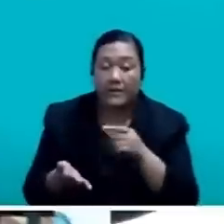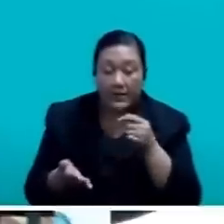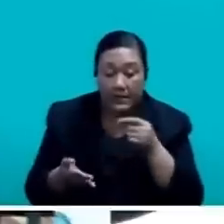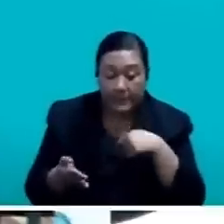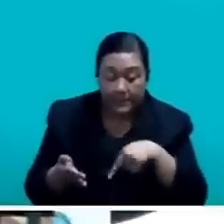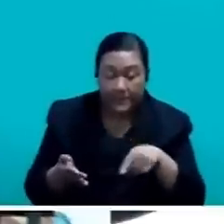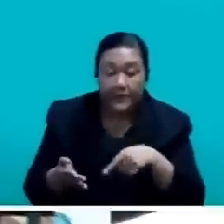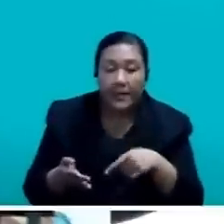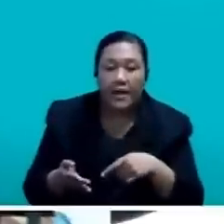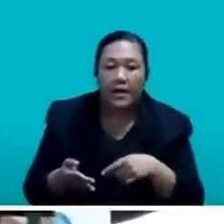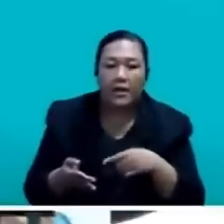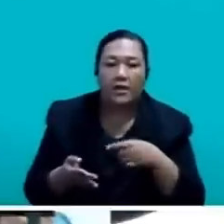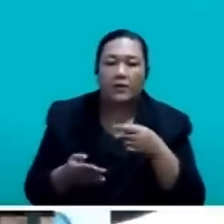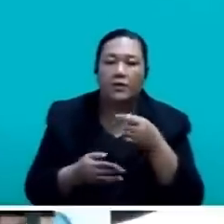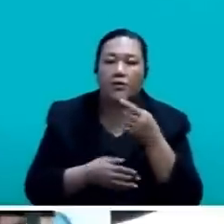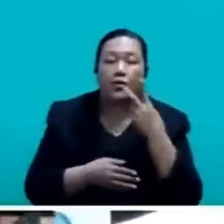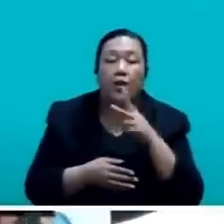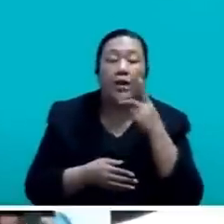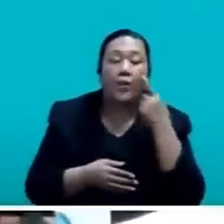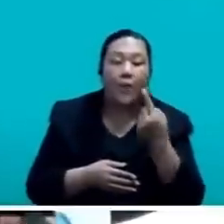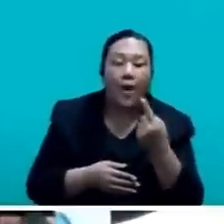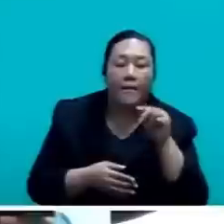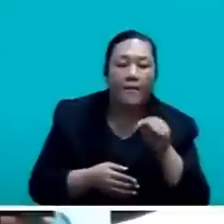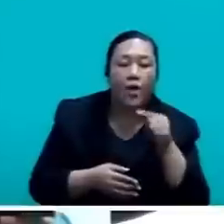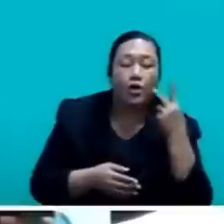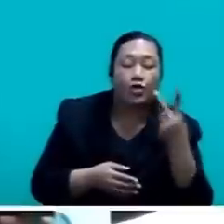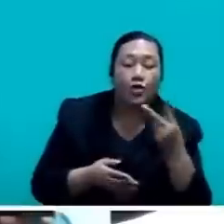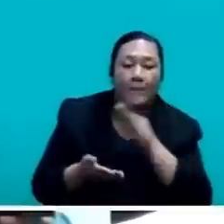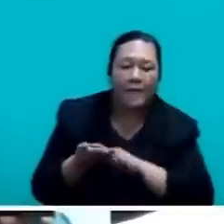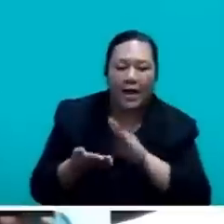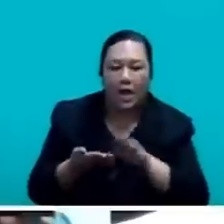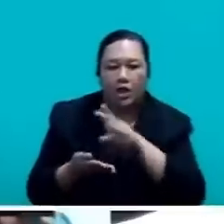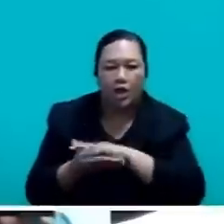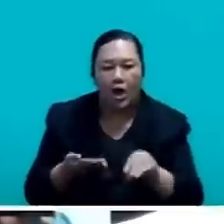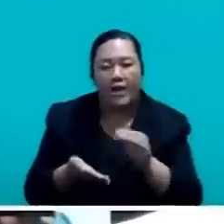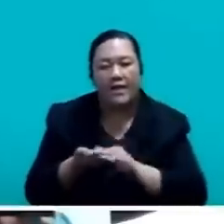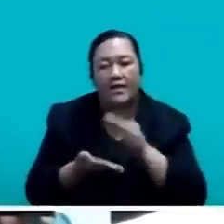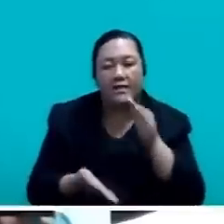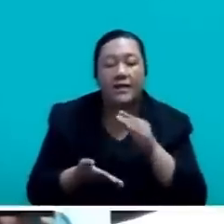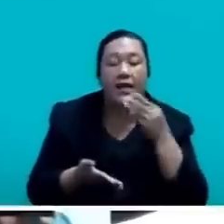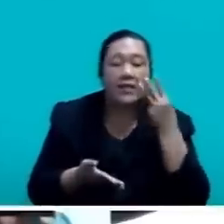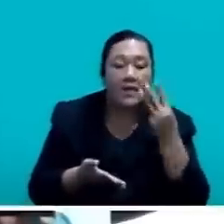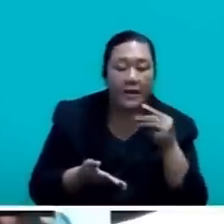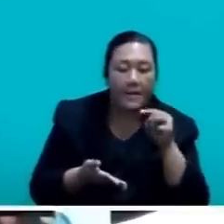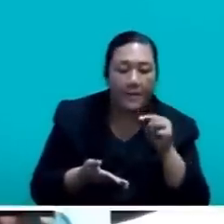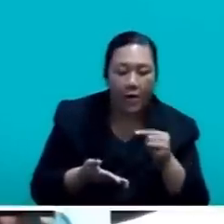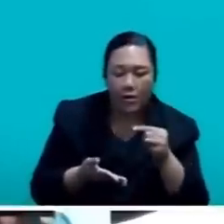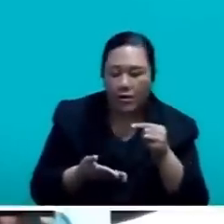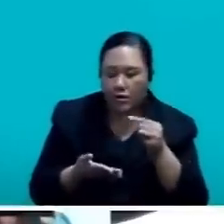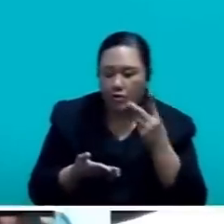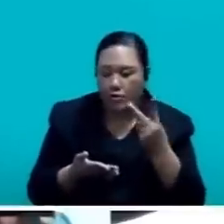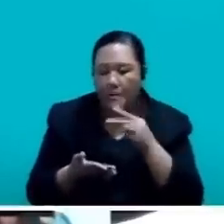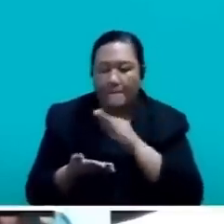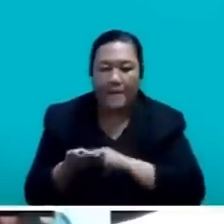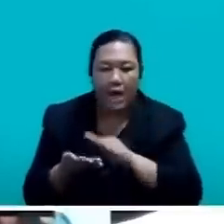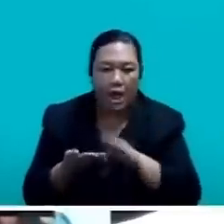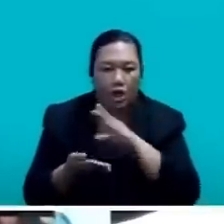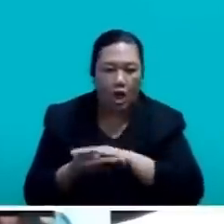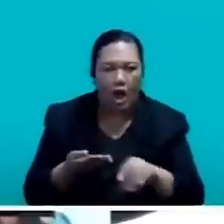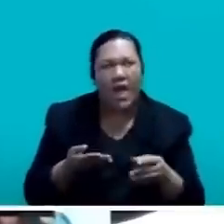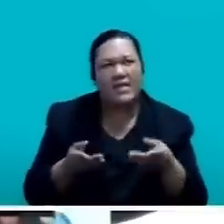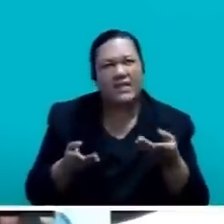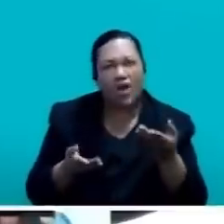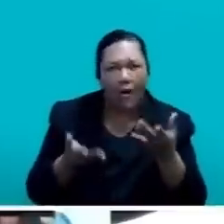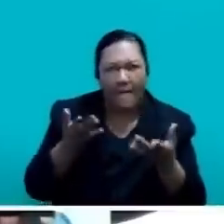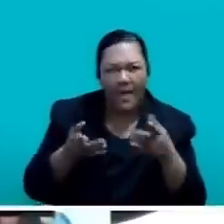.2 million which is an increase of $2.3 million for the same period last year. With the